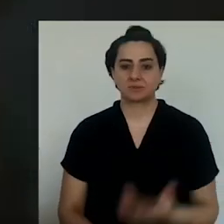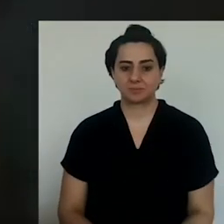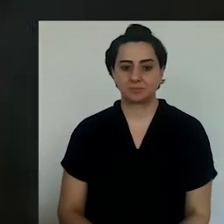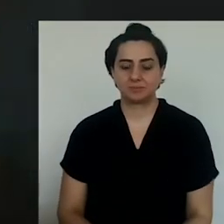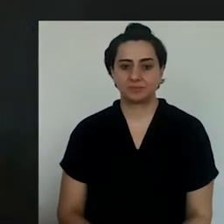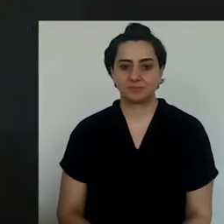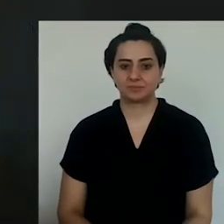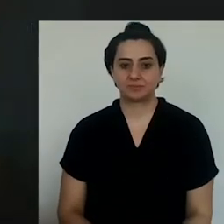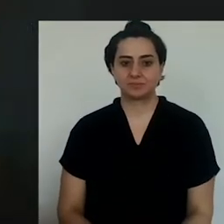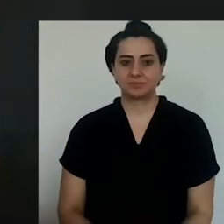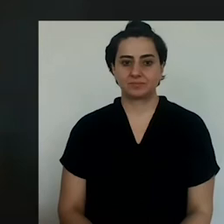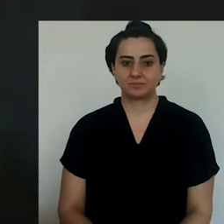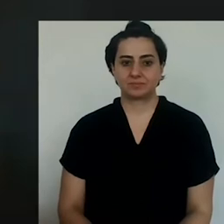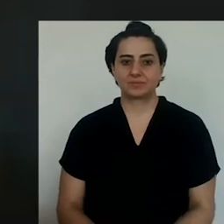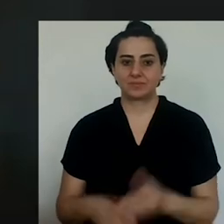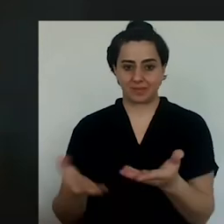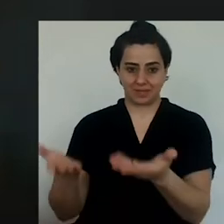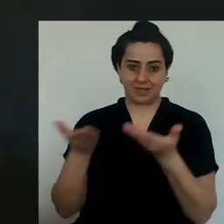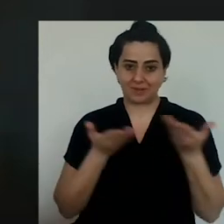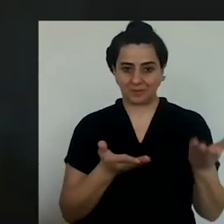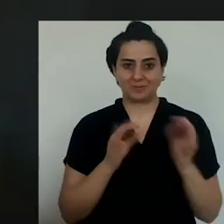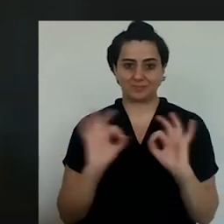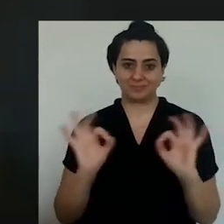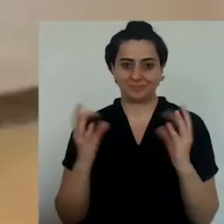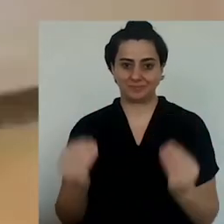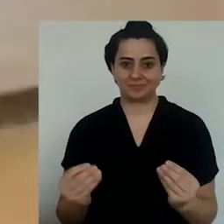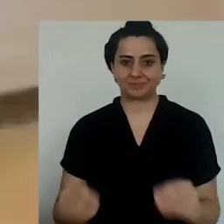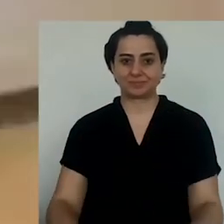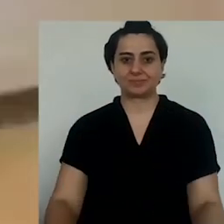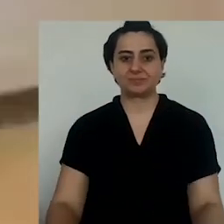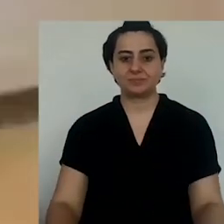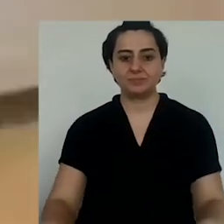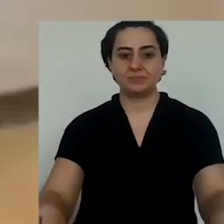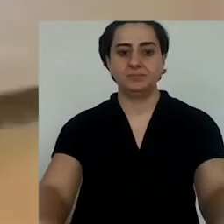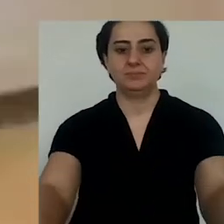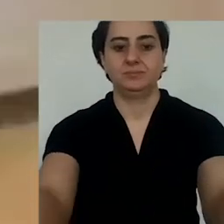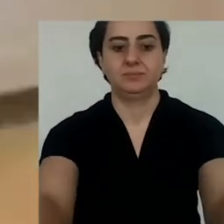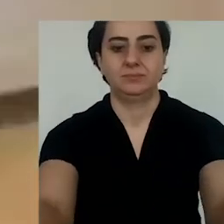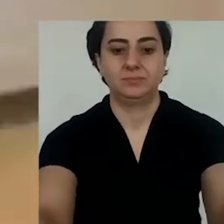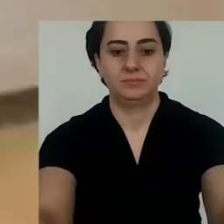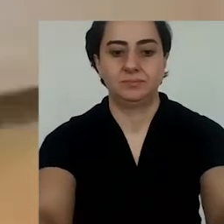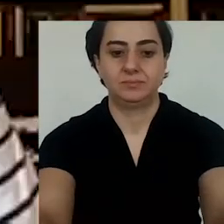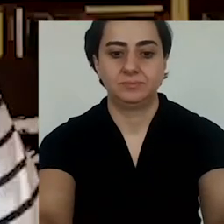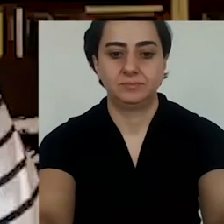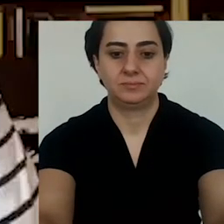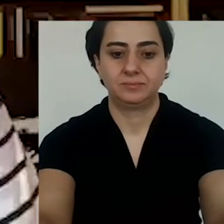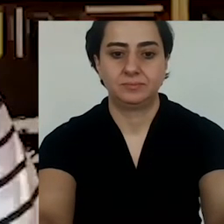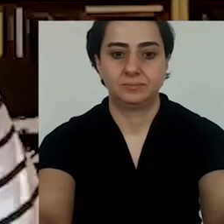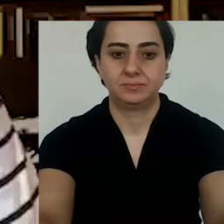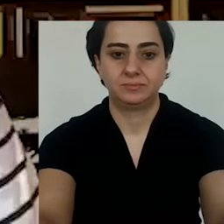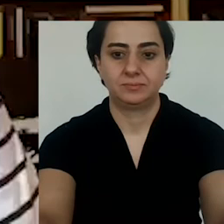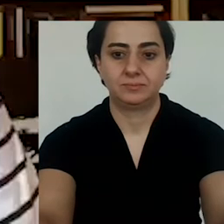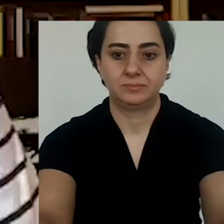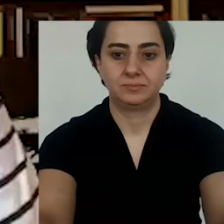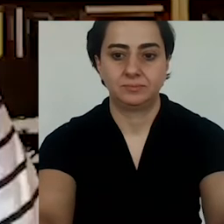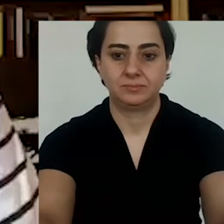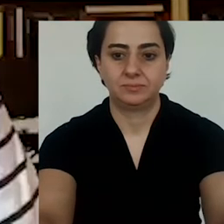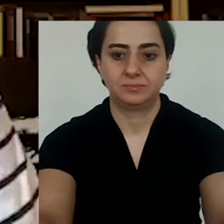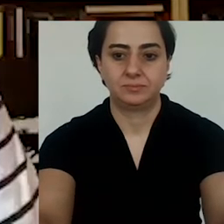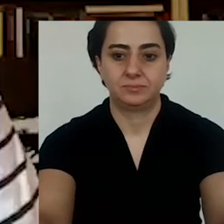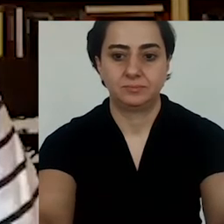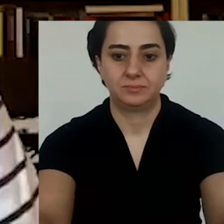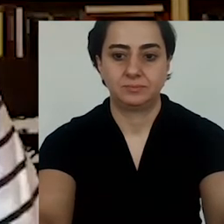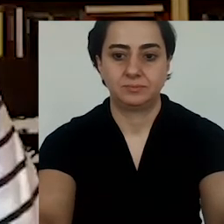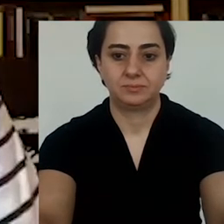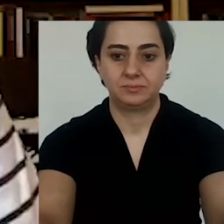Now the fish has cooked. I don't want it to